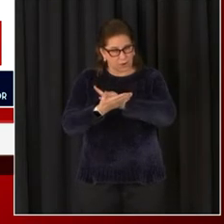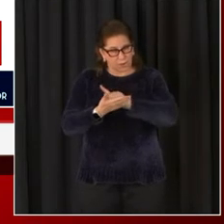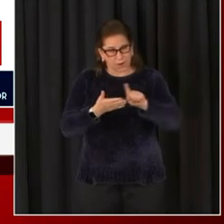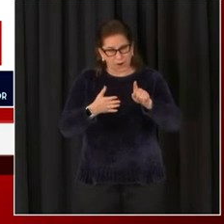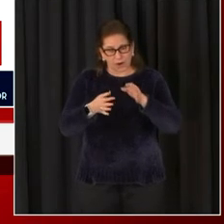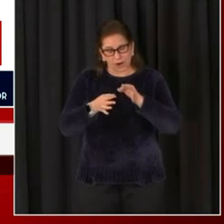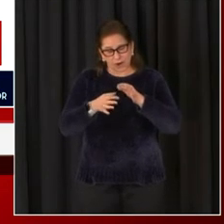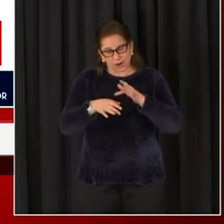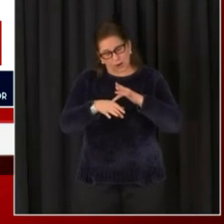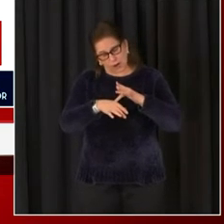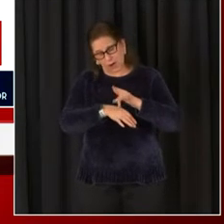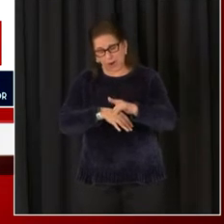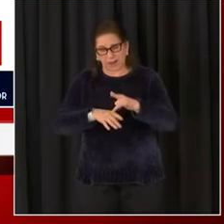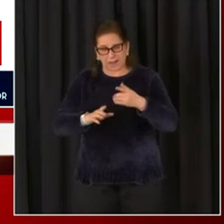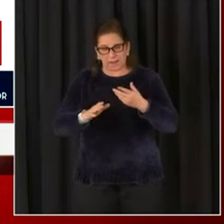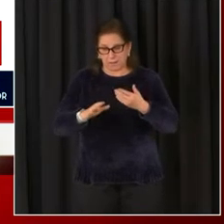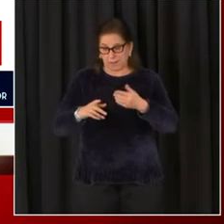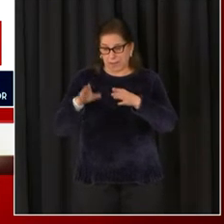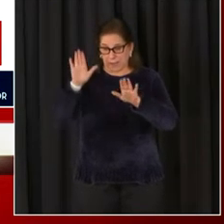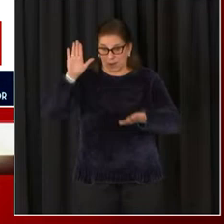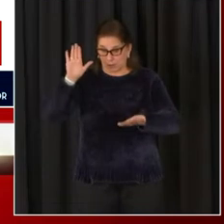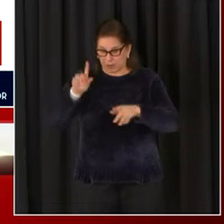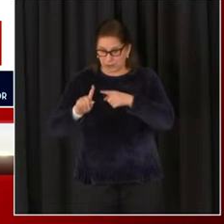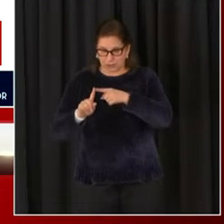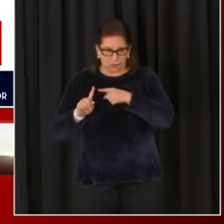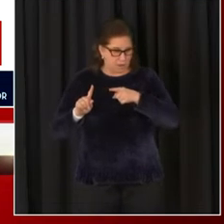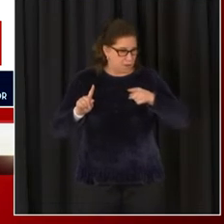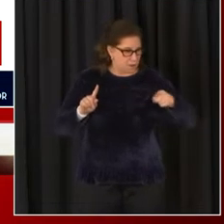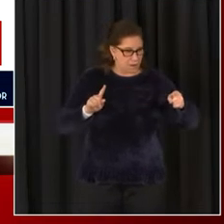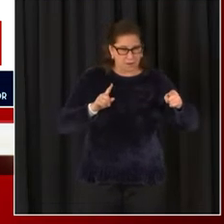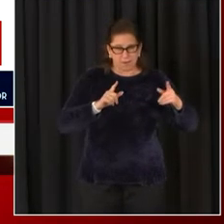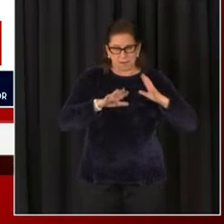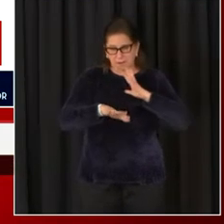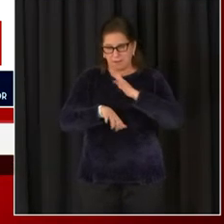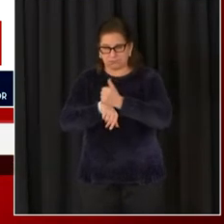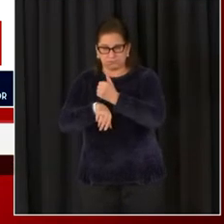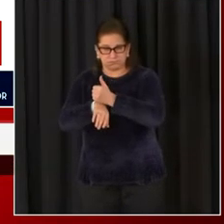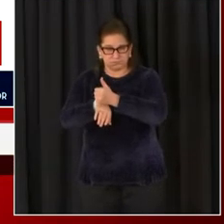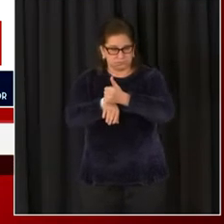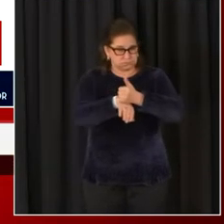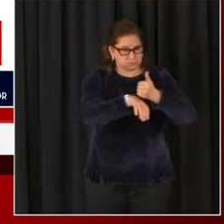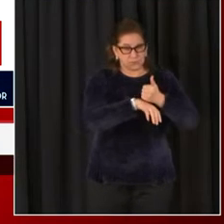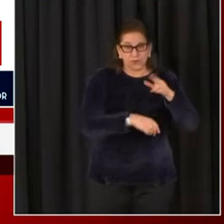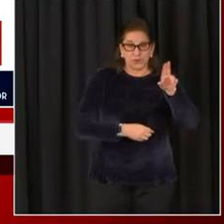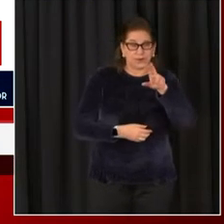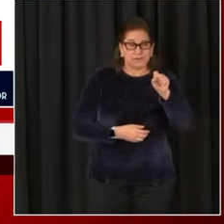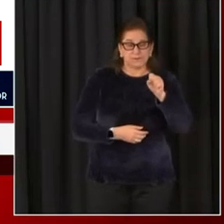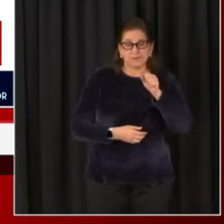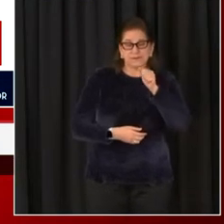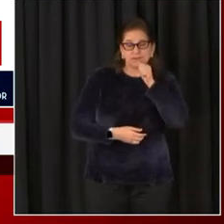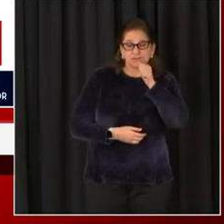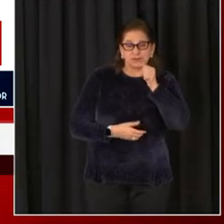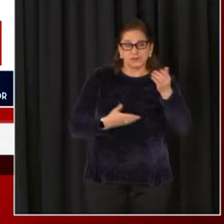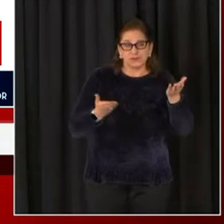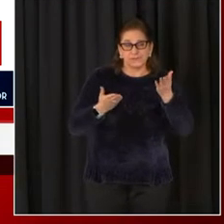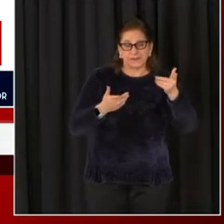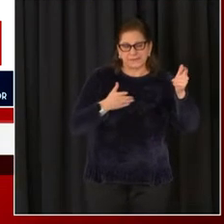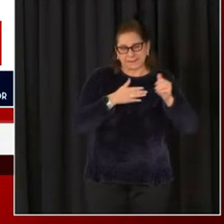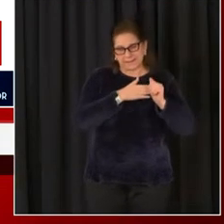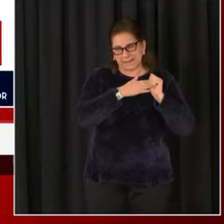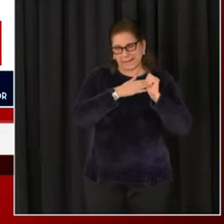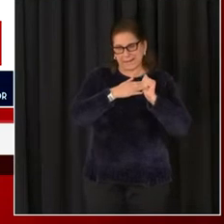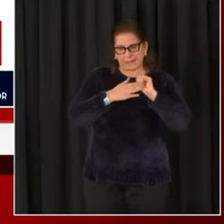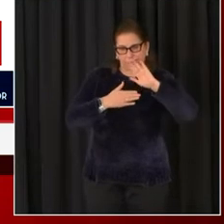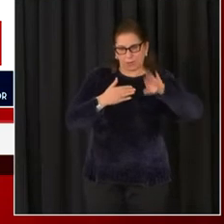those plans. I want to say thank you to them. The United States Secret Service, of course, is the lead agency for all